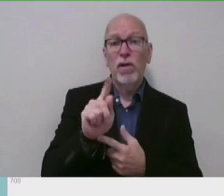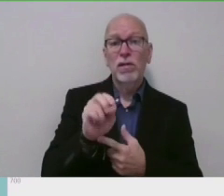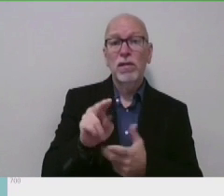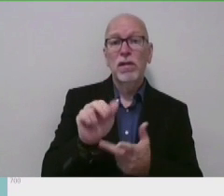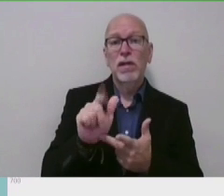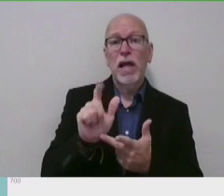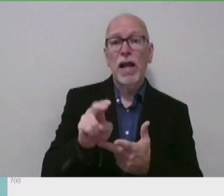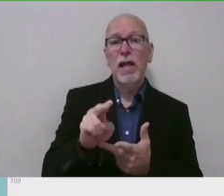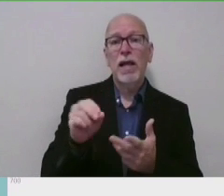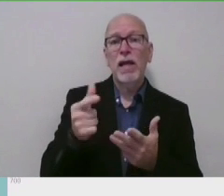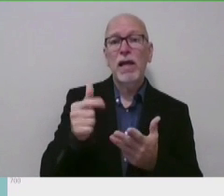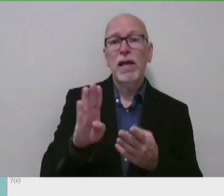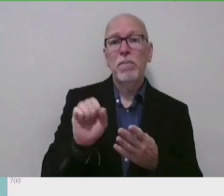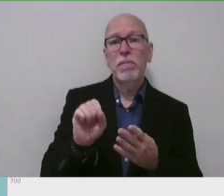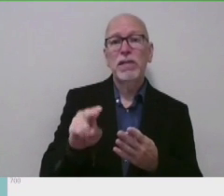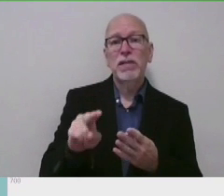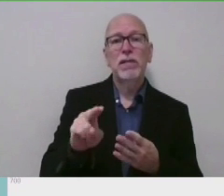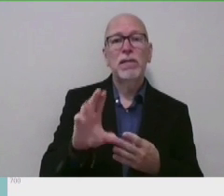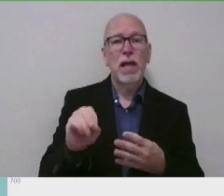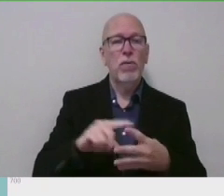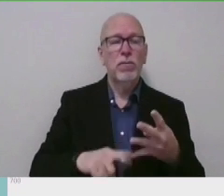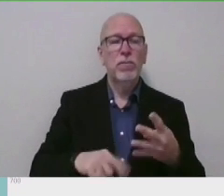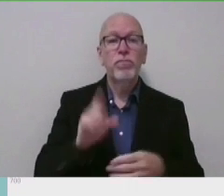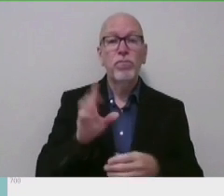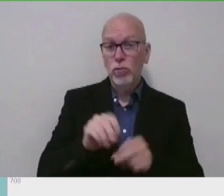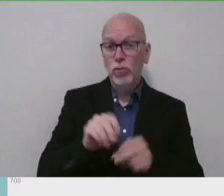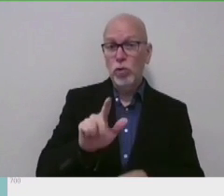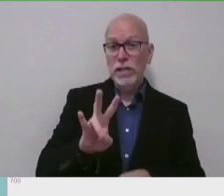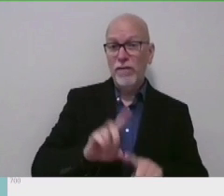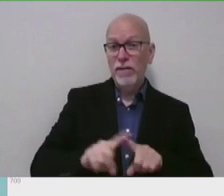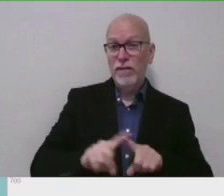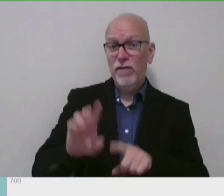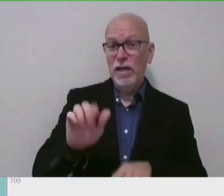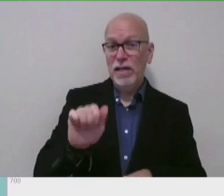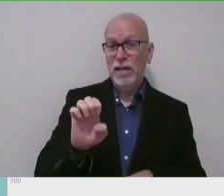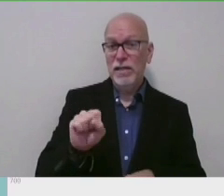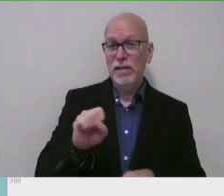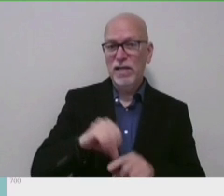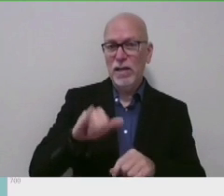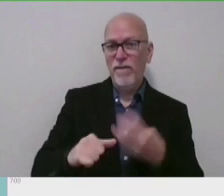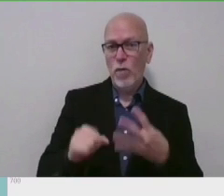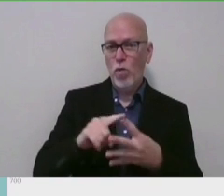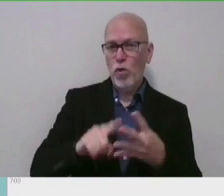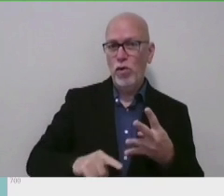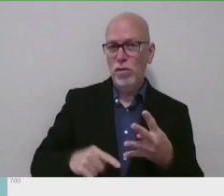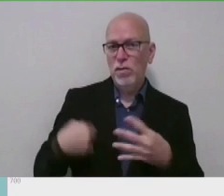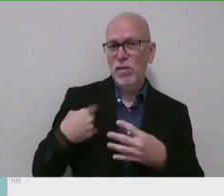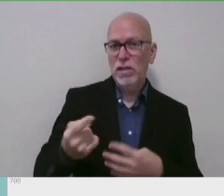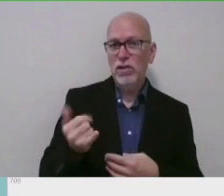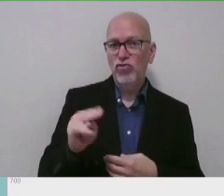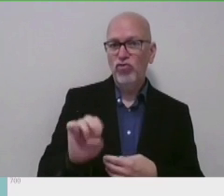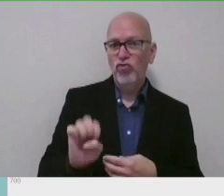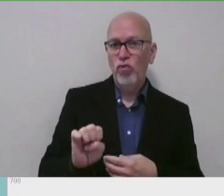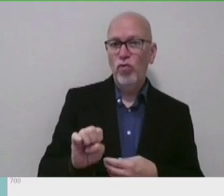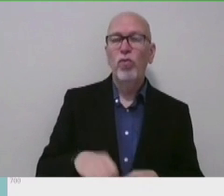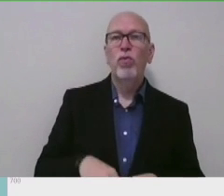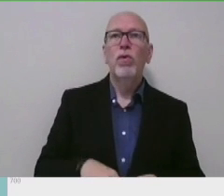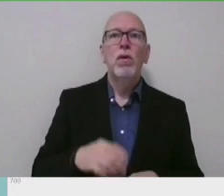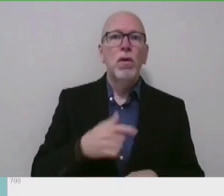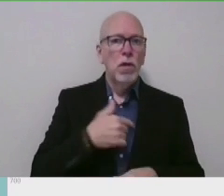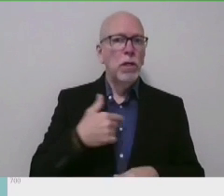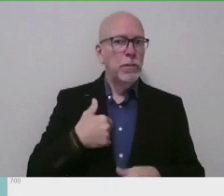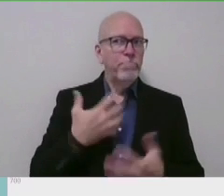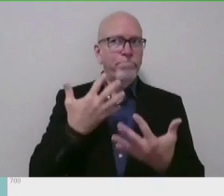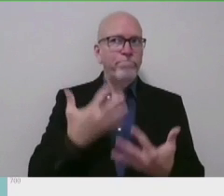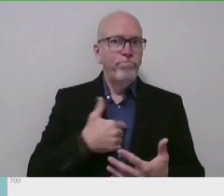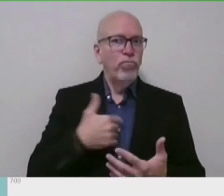counties. At least 27 cases have been identified at these four facilities since mid-June, and we're unfortunately aware of at